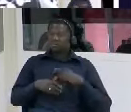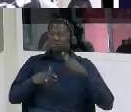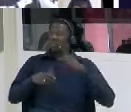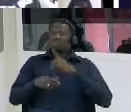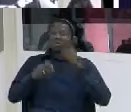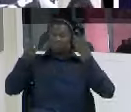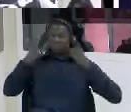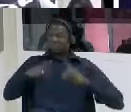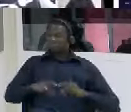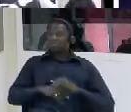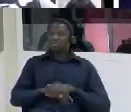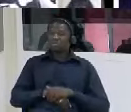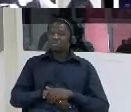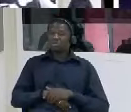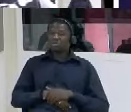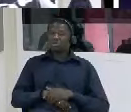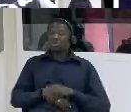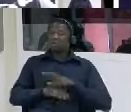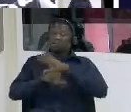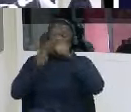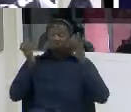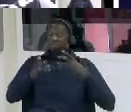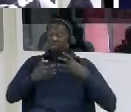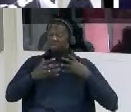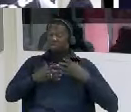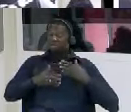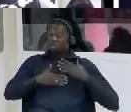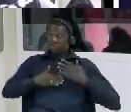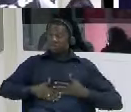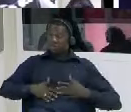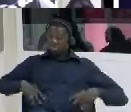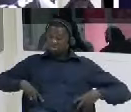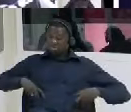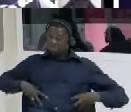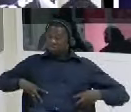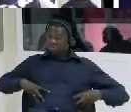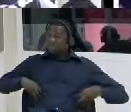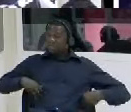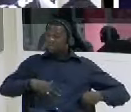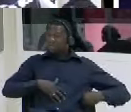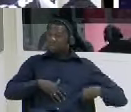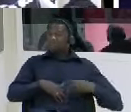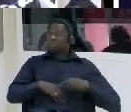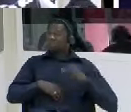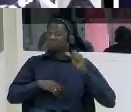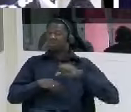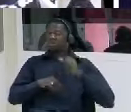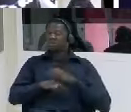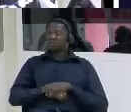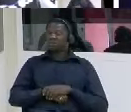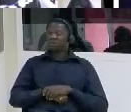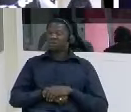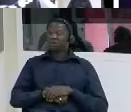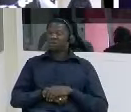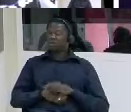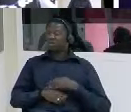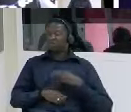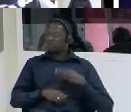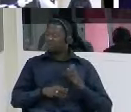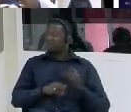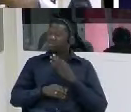all my kidneys are not working they are not good and i need to go on a kidney transplant